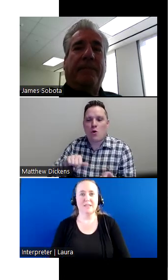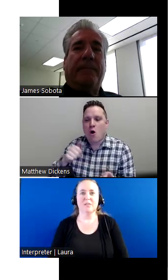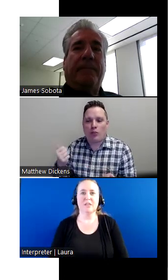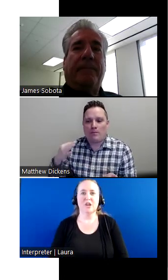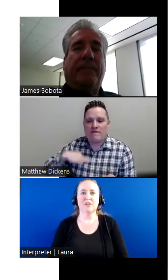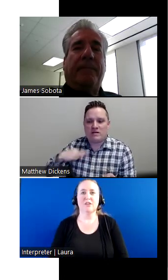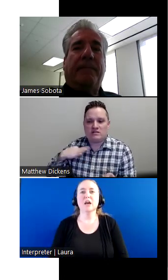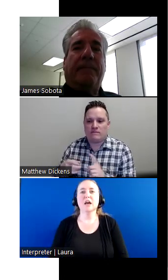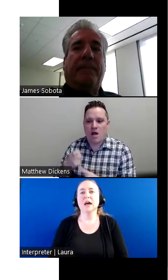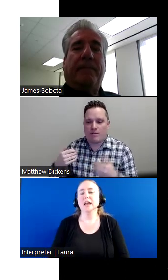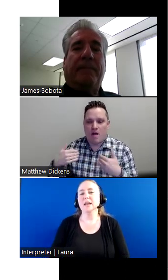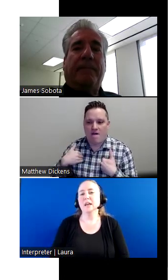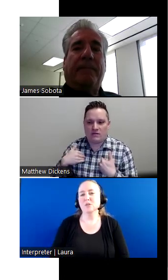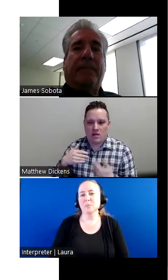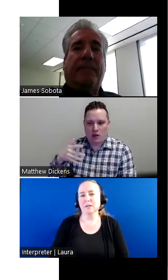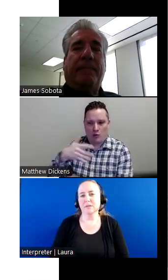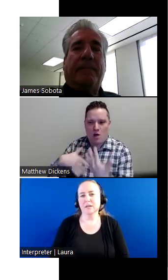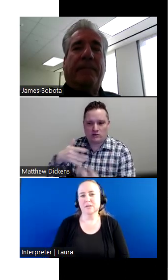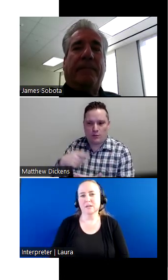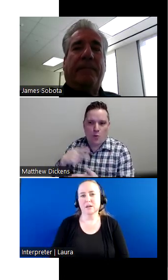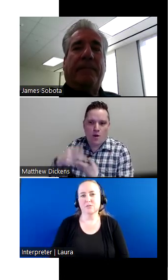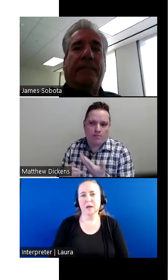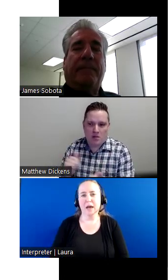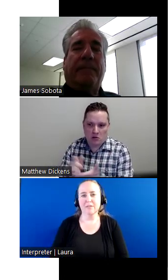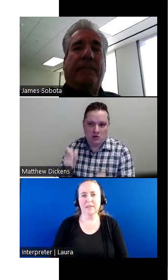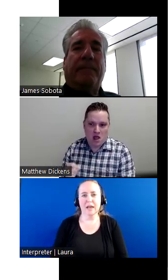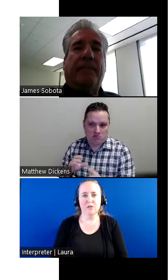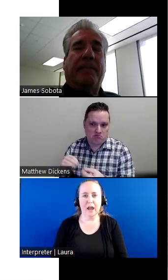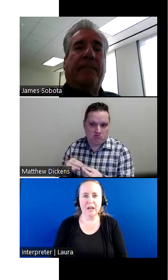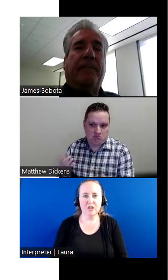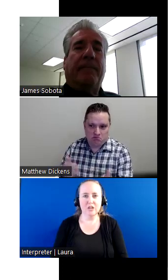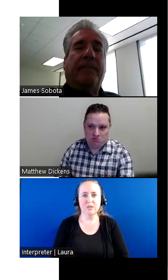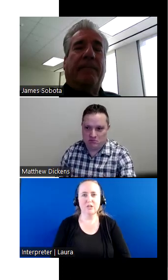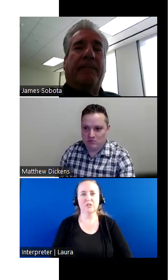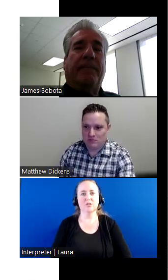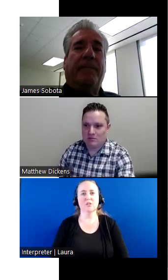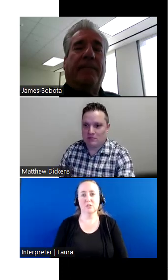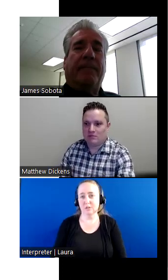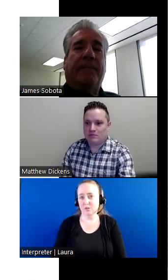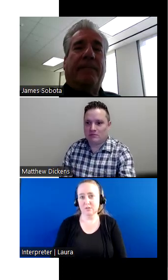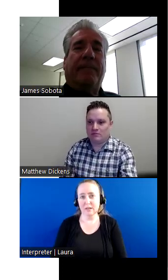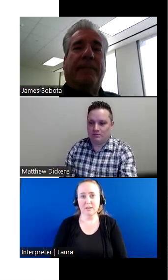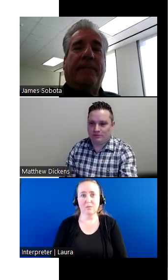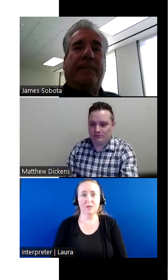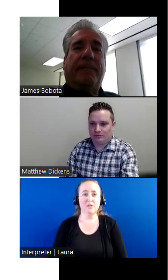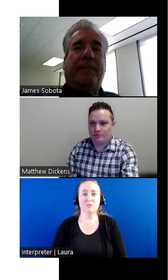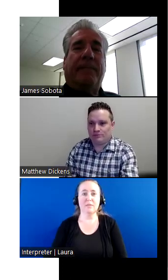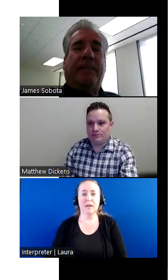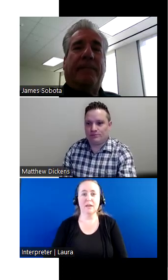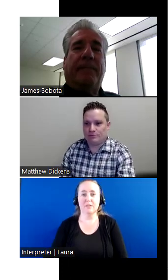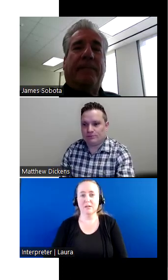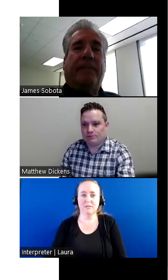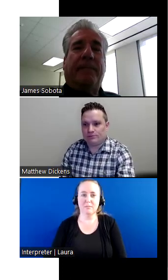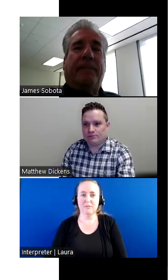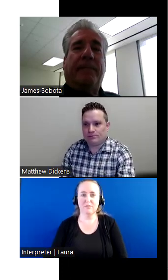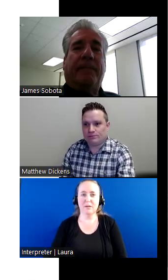socializing with each other and another benefit from having that interaction with each other. Okay. Do you have anything you want to mention about